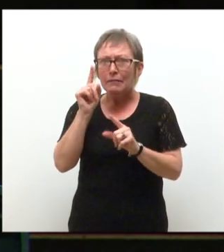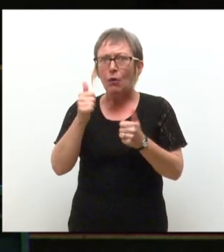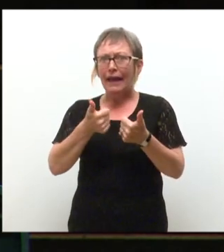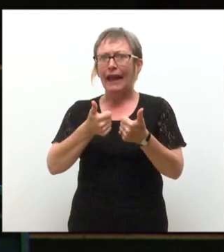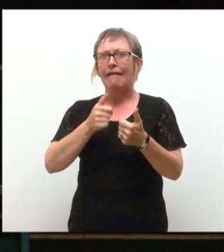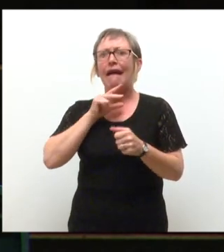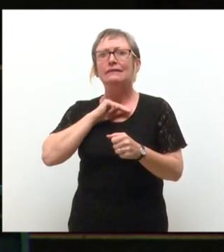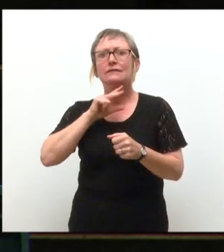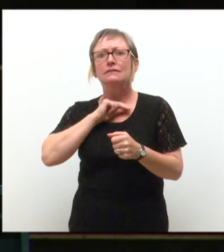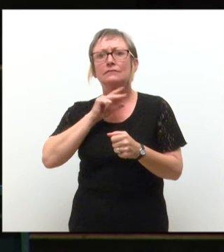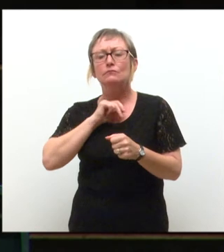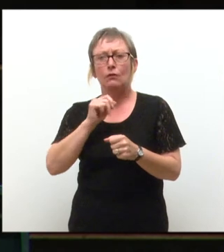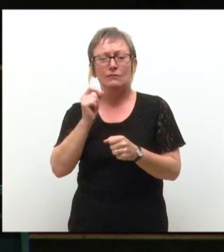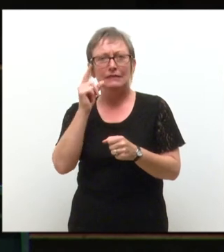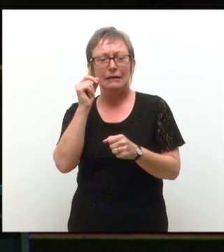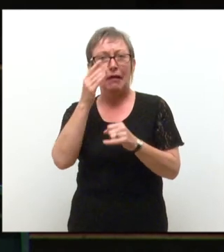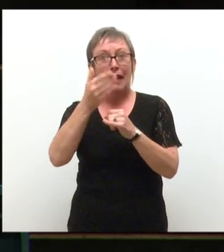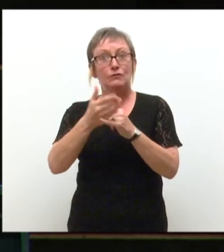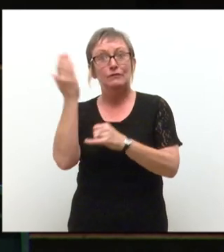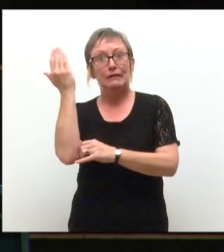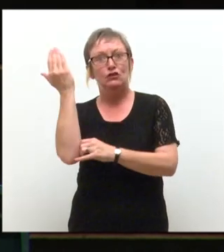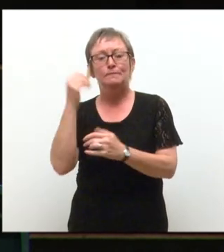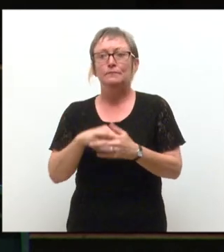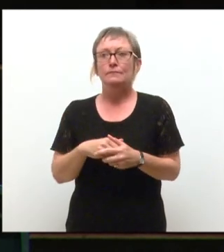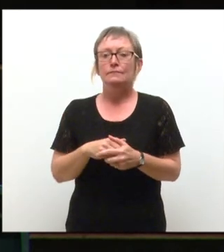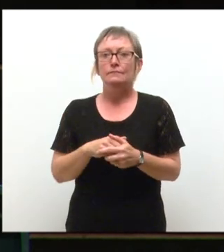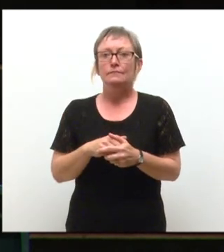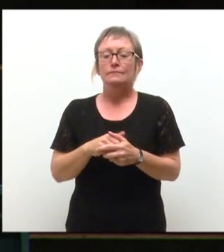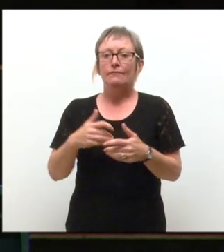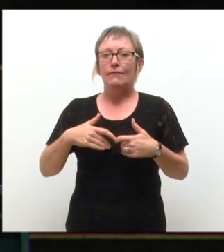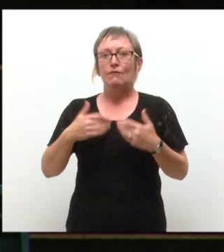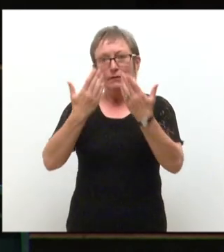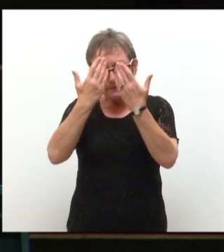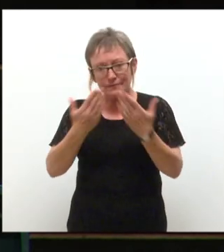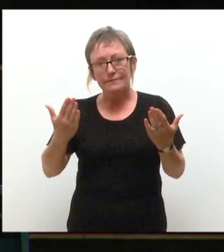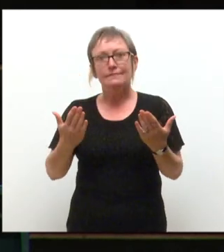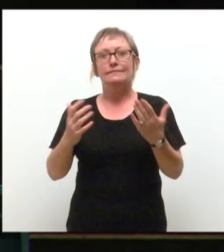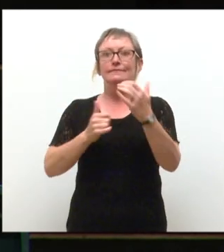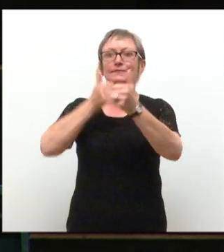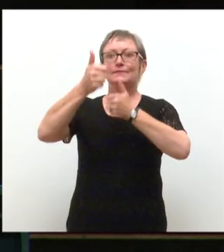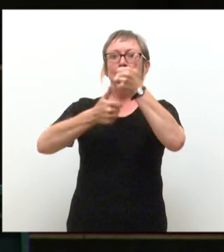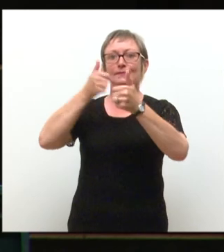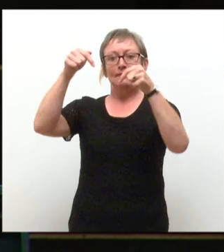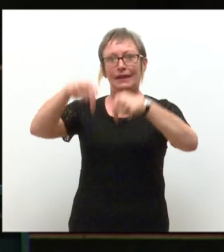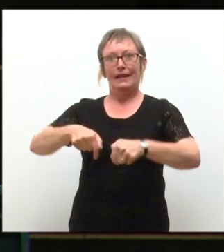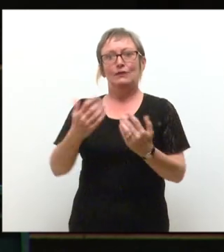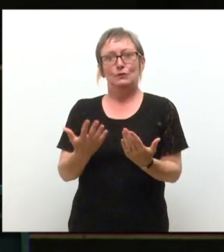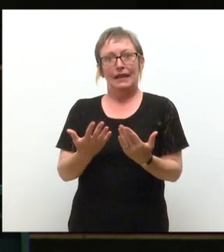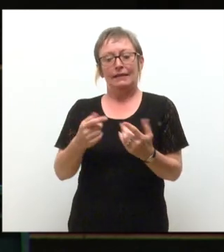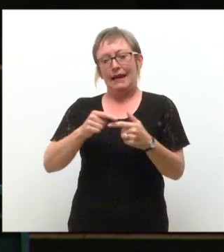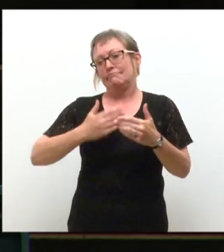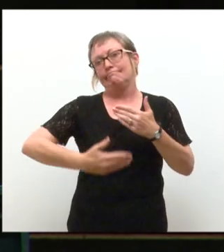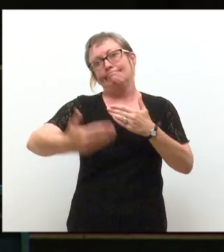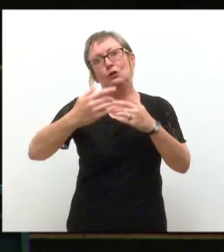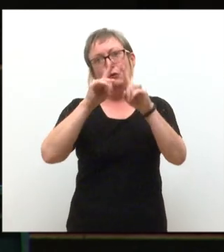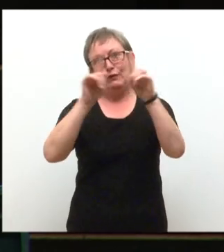will see by the end of the speech. It is my absolute honor to congratulate you on being with us today, and for the rest of your university career.